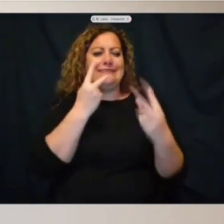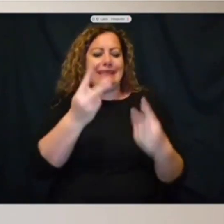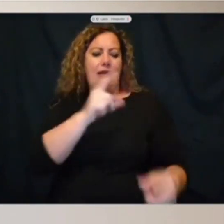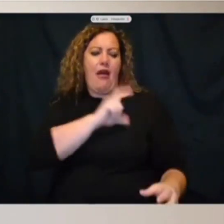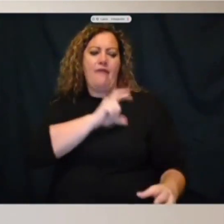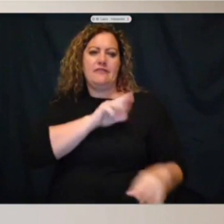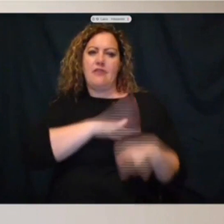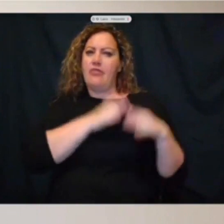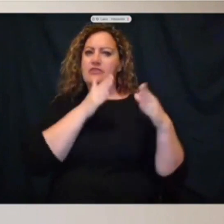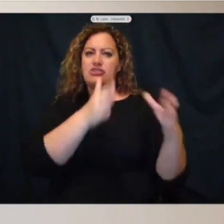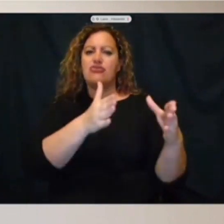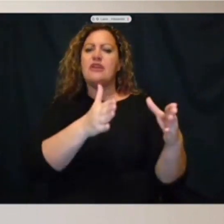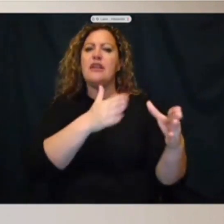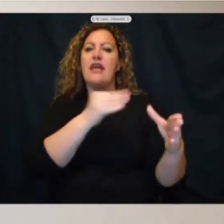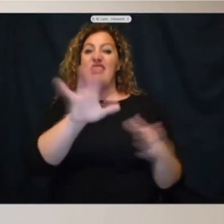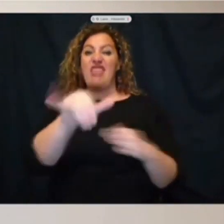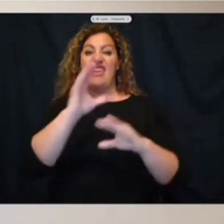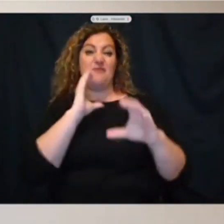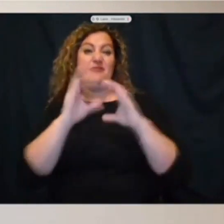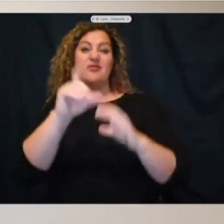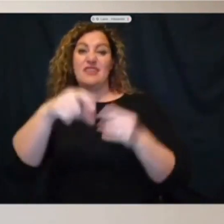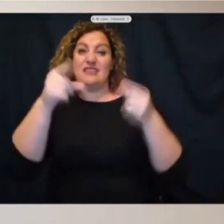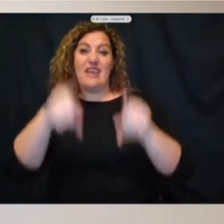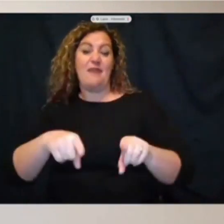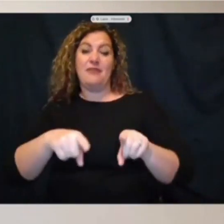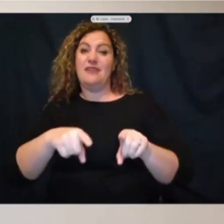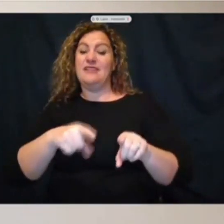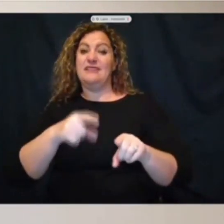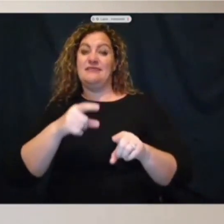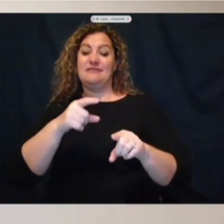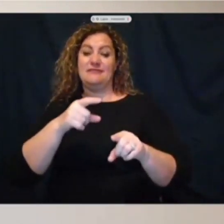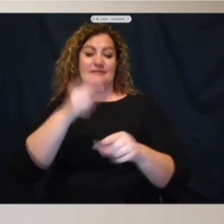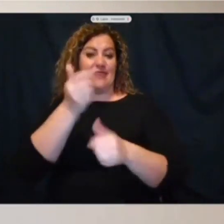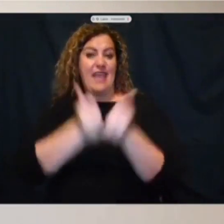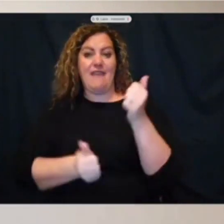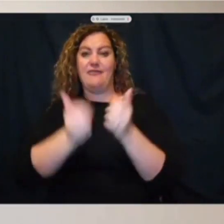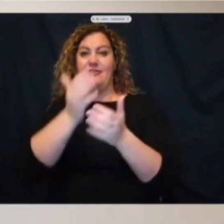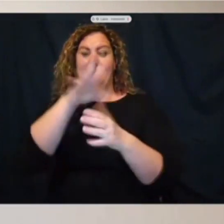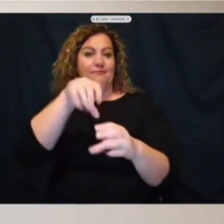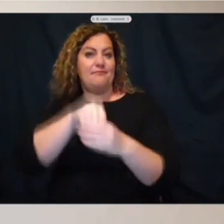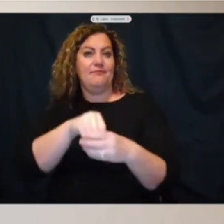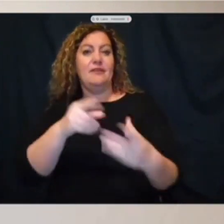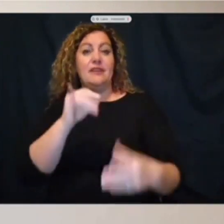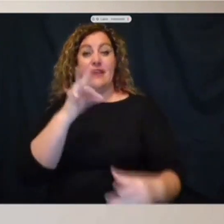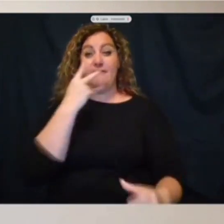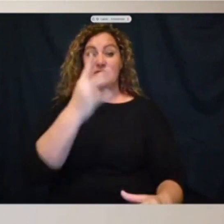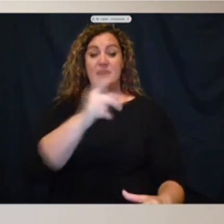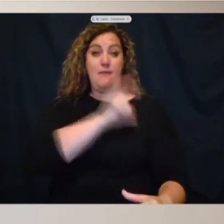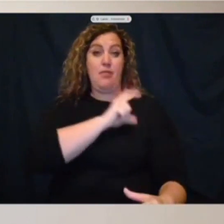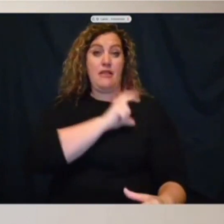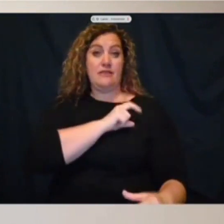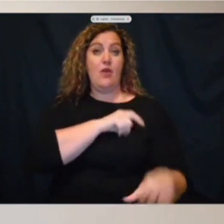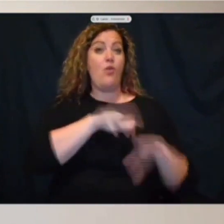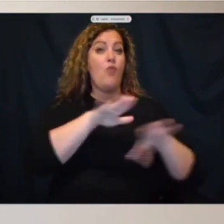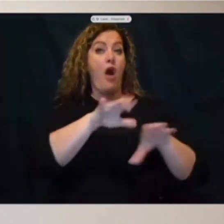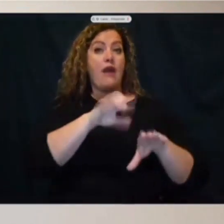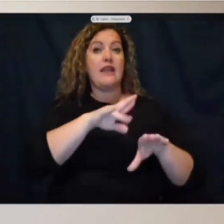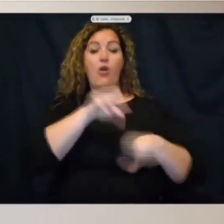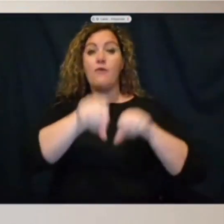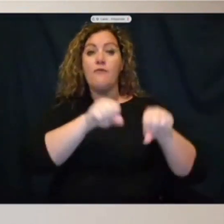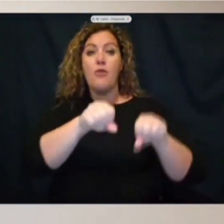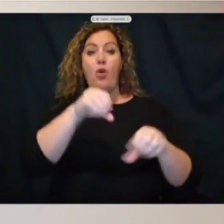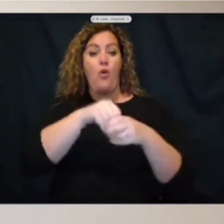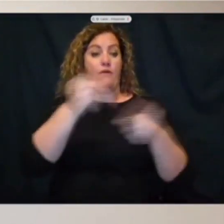street, and that communication needs to be happening at every level. So when you see a police officer who's out walking in your neighborhood or on a bike or in a vehicle, we want you to have that